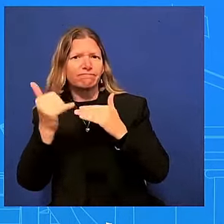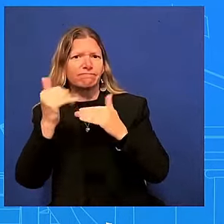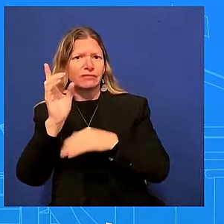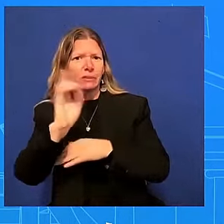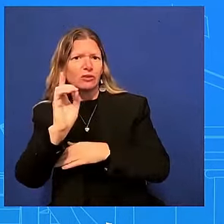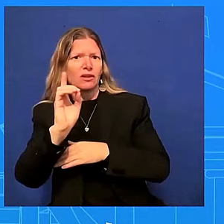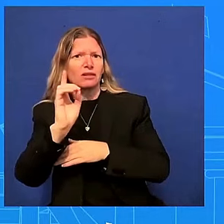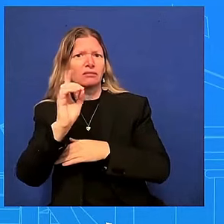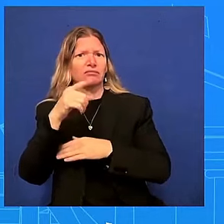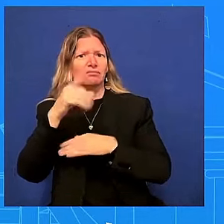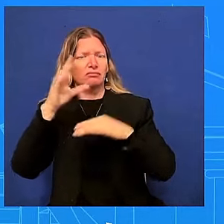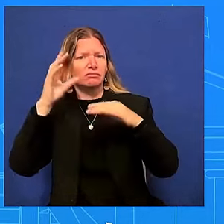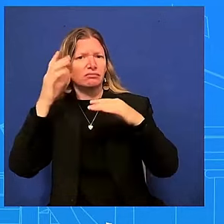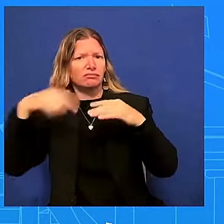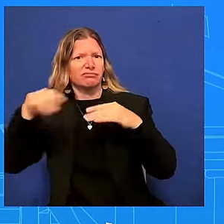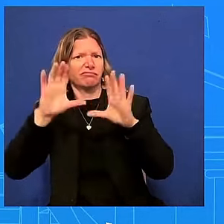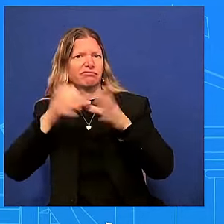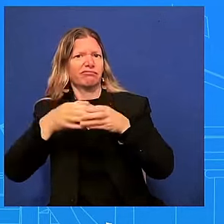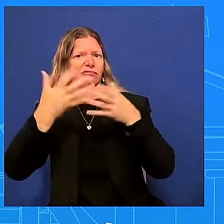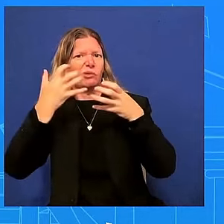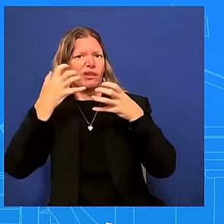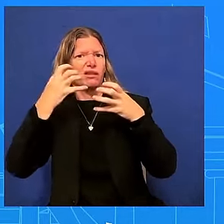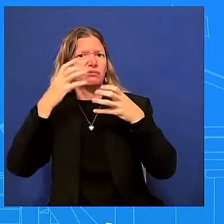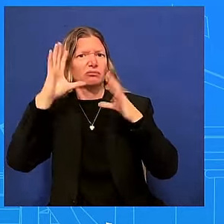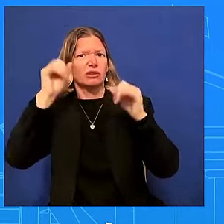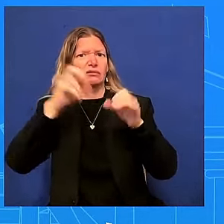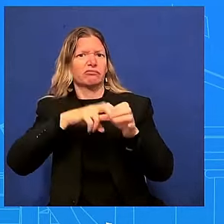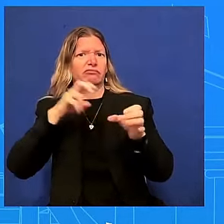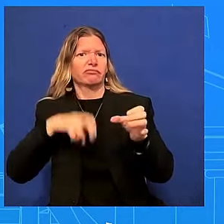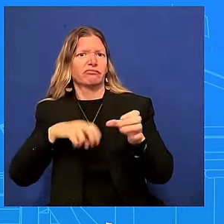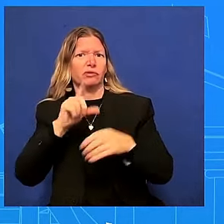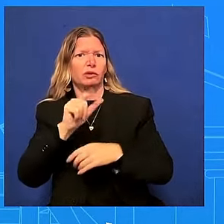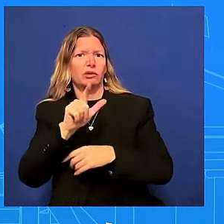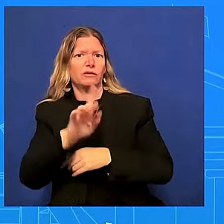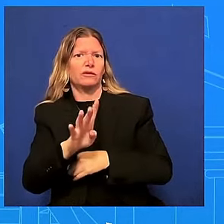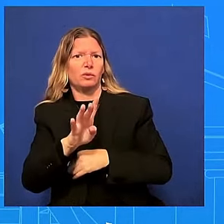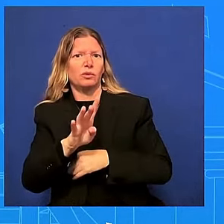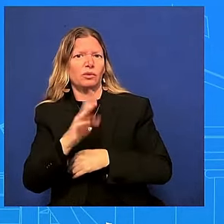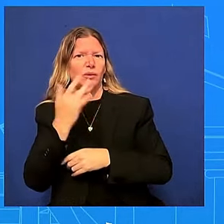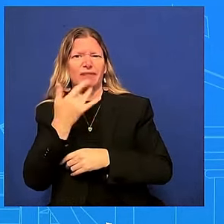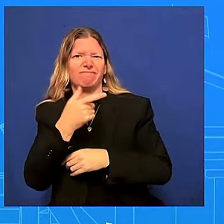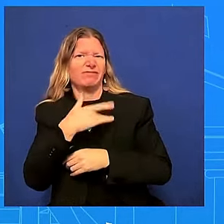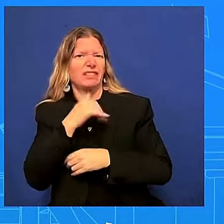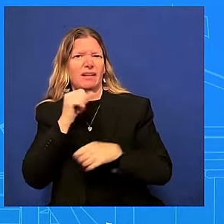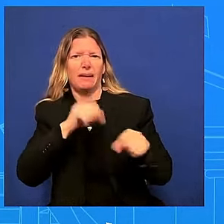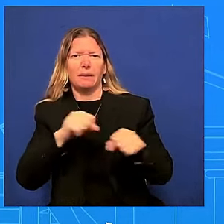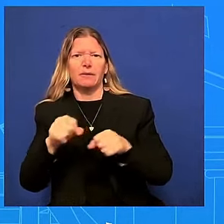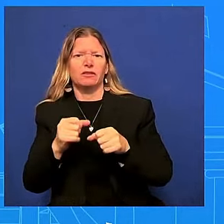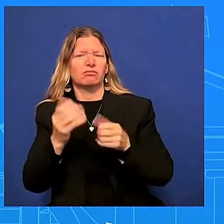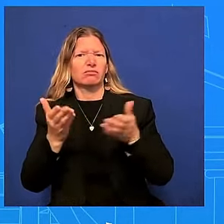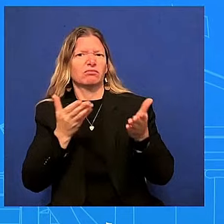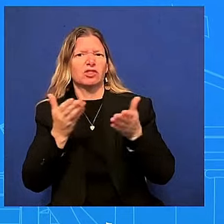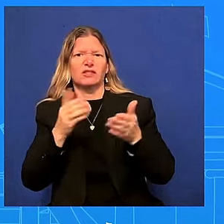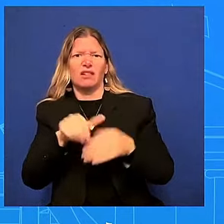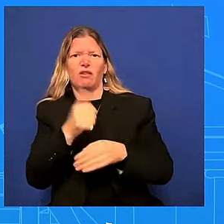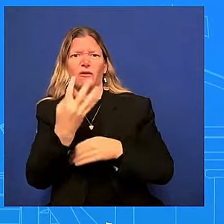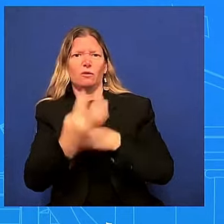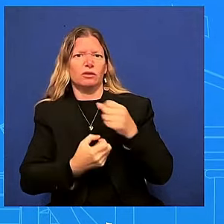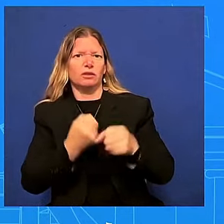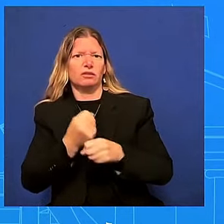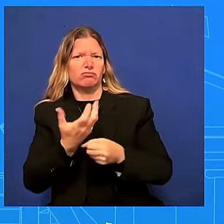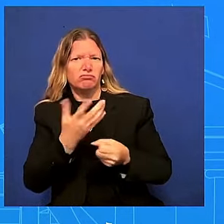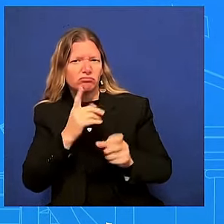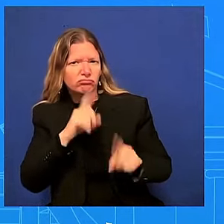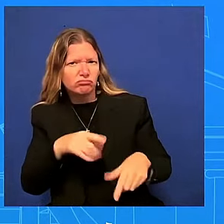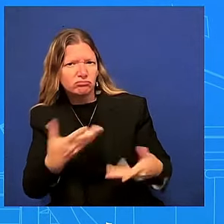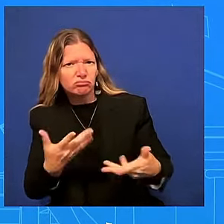what is his response to this so let me just step back for a minute and um i guess deal with um the questions that have come